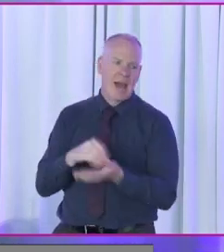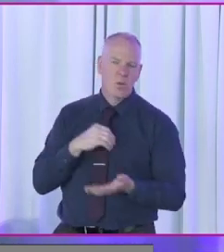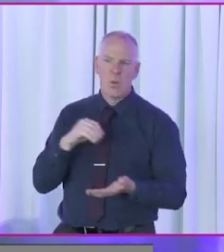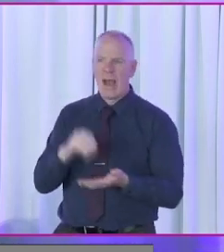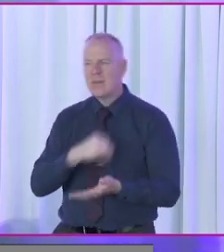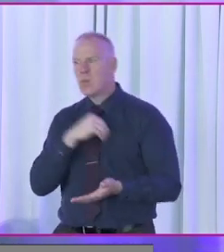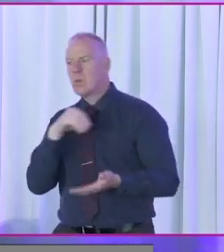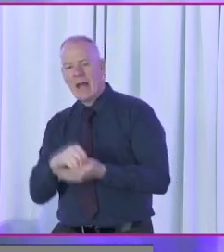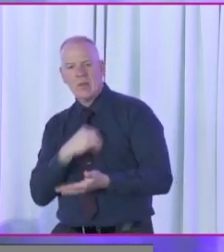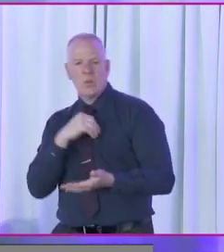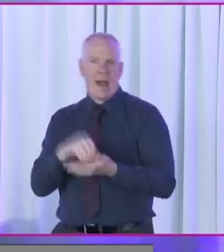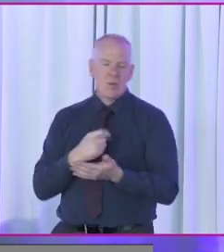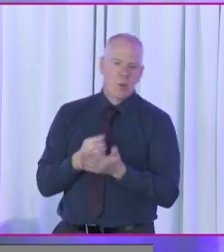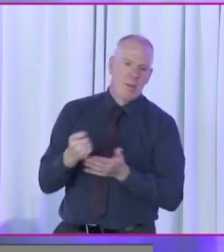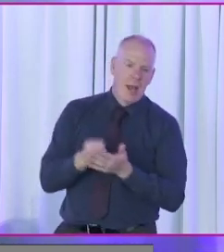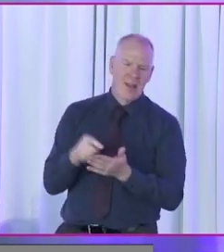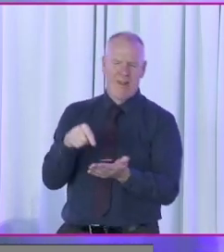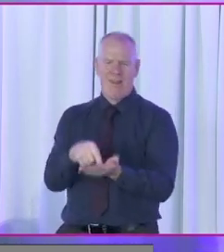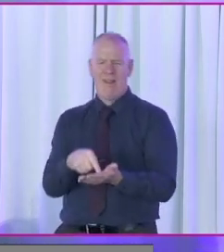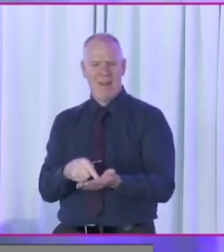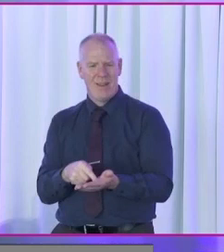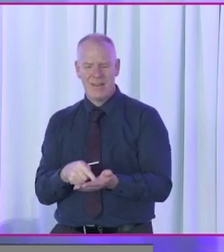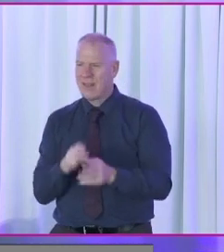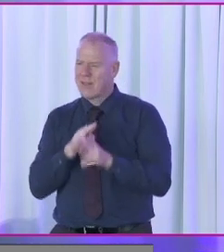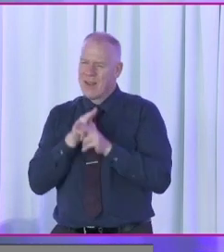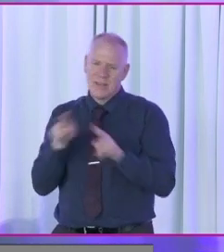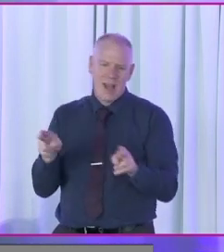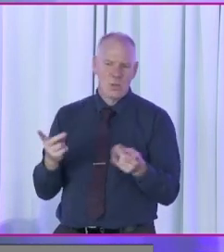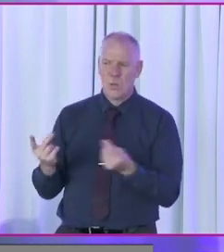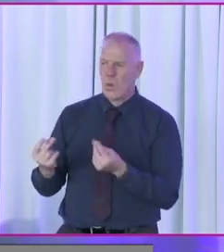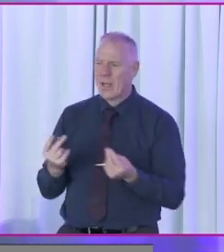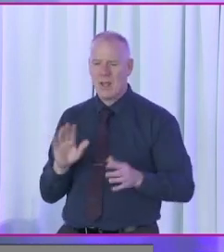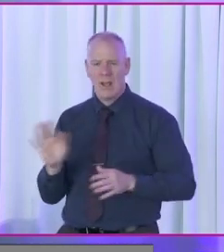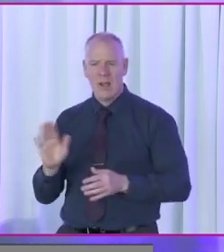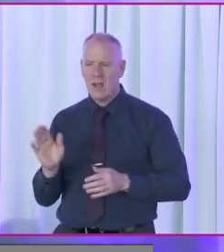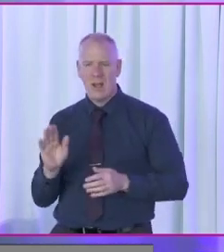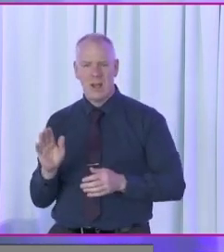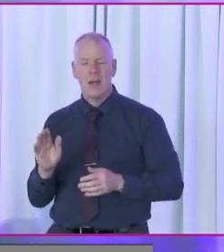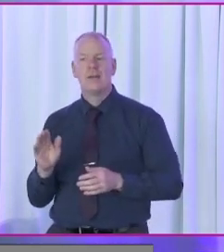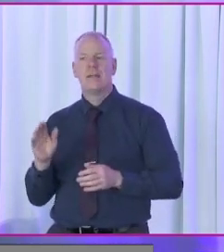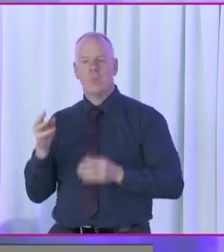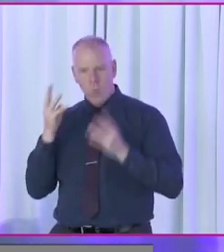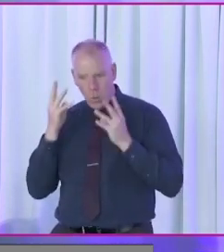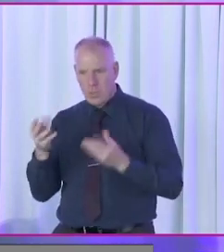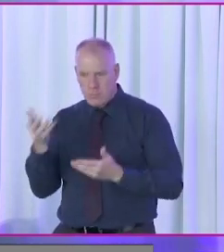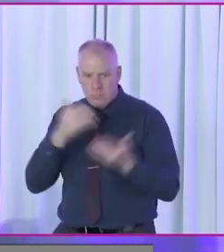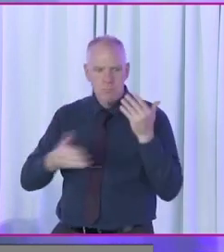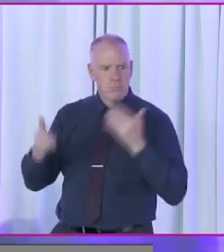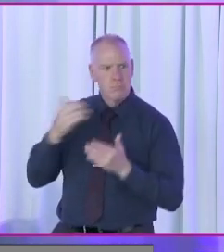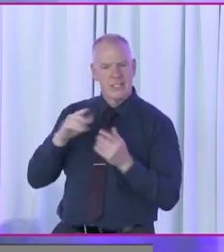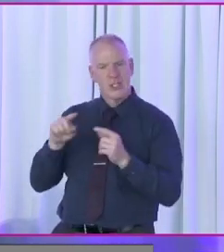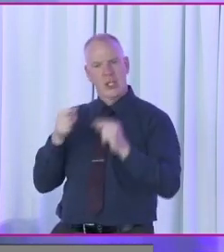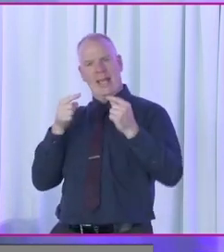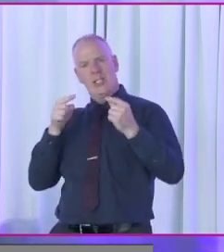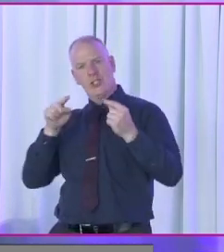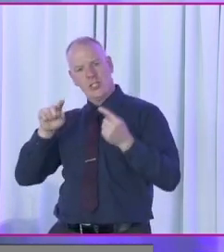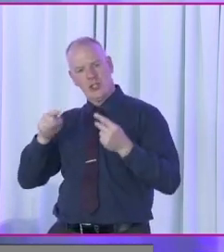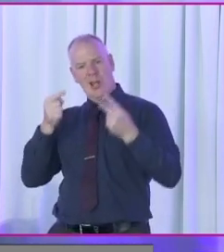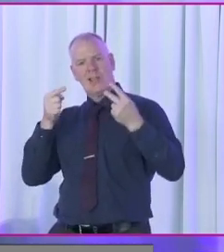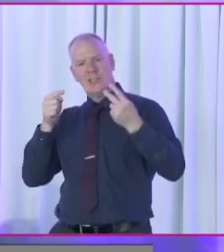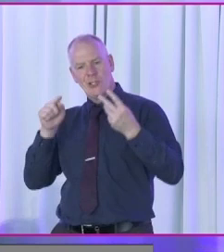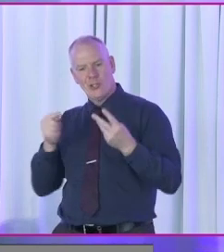to complain. You know, that's not the business that we're in. We're here listening to challenges and